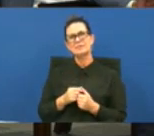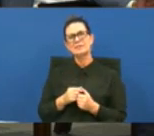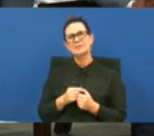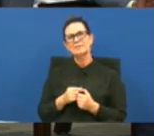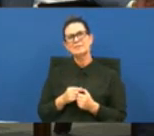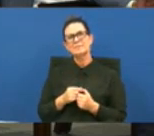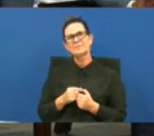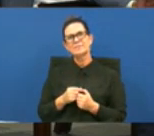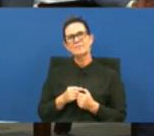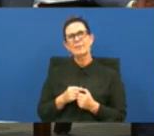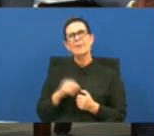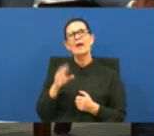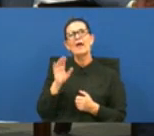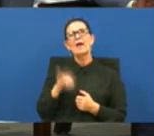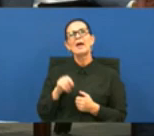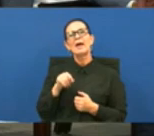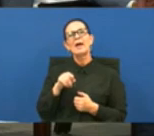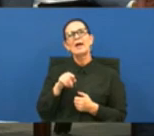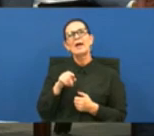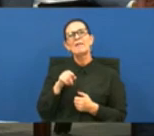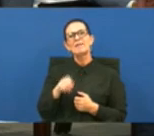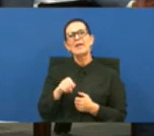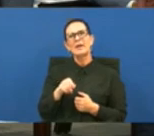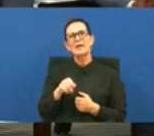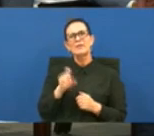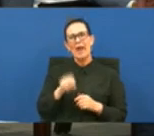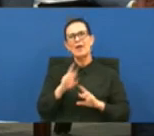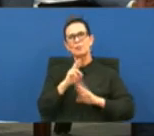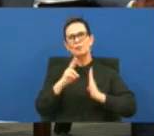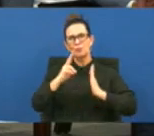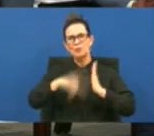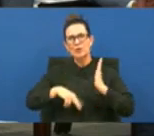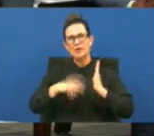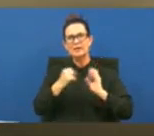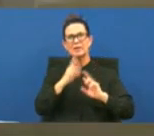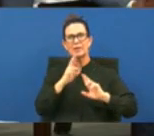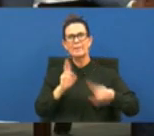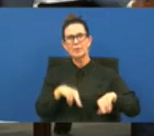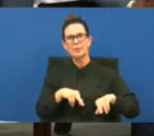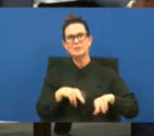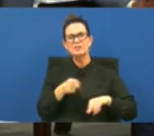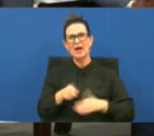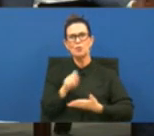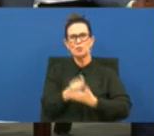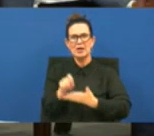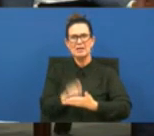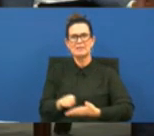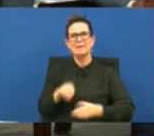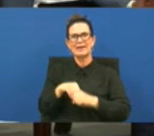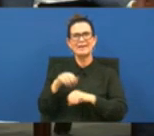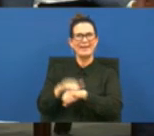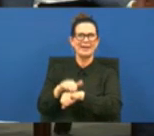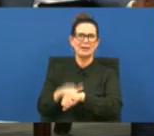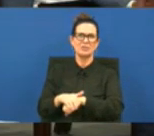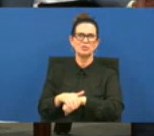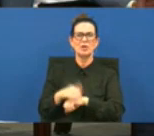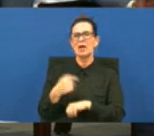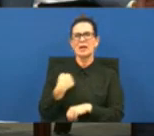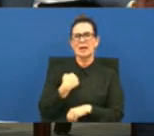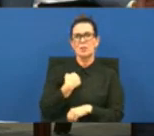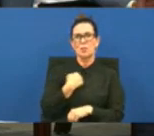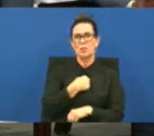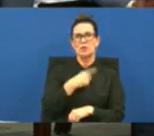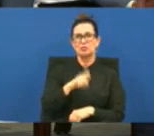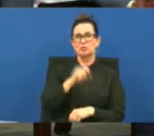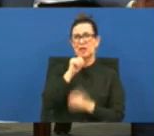library is fabulous but you can read their reports they're written in english and i don't think we should